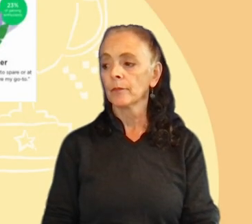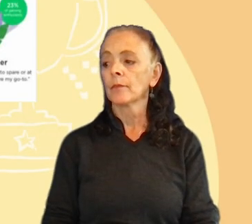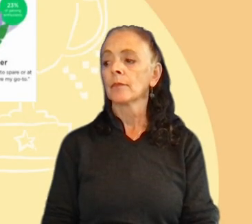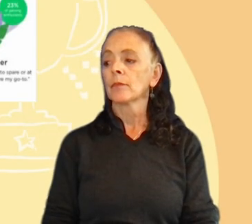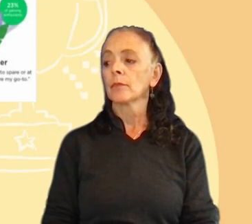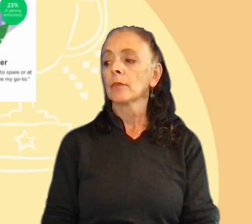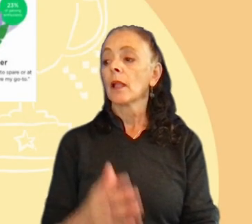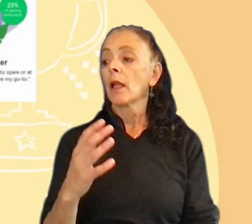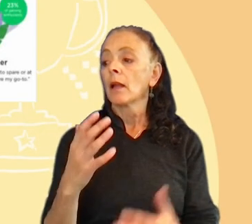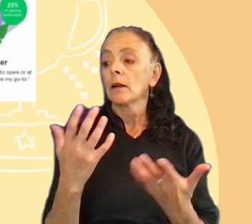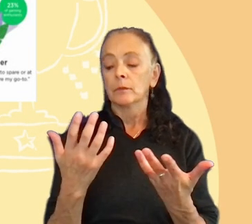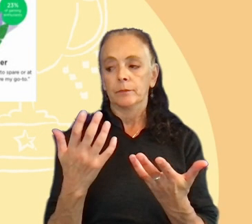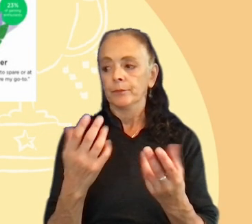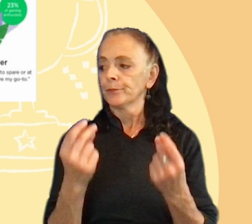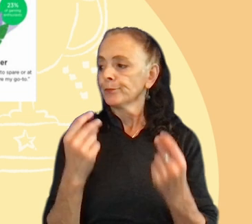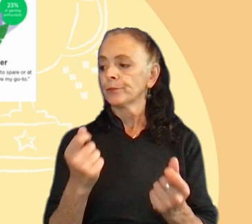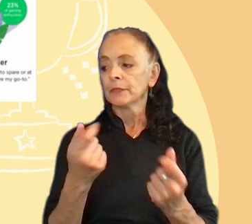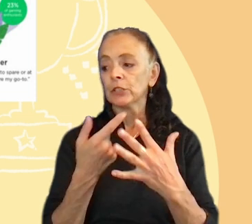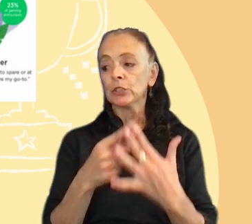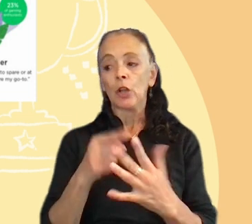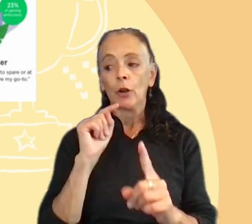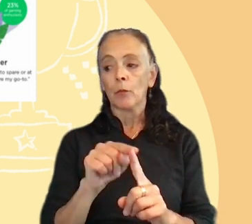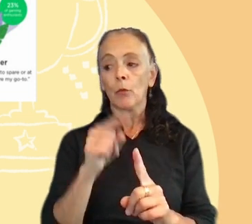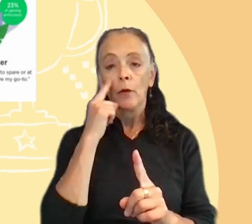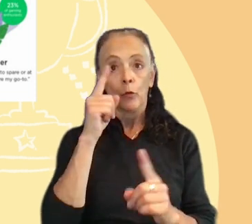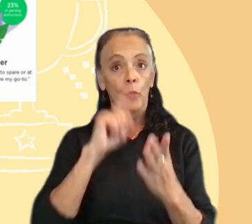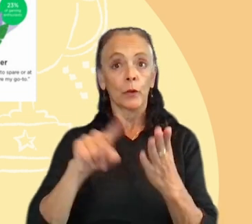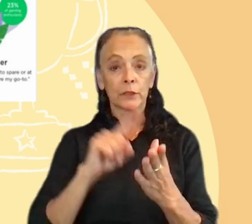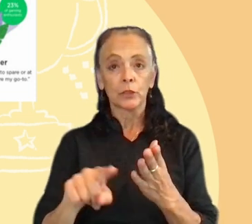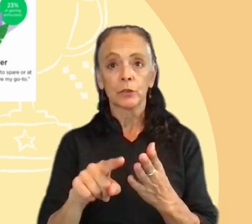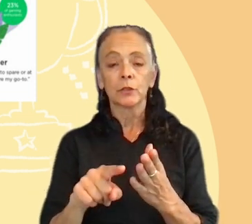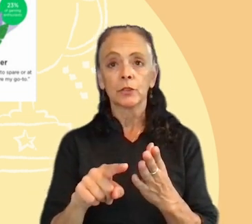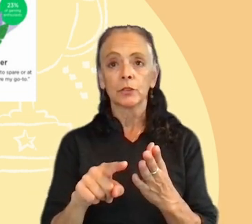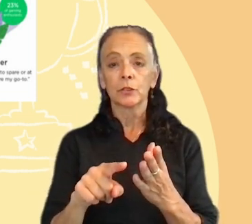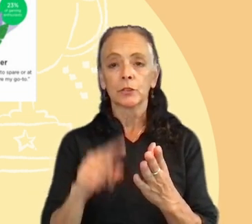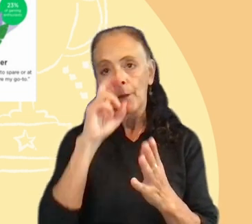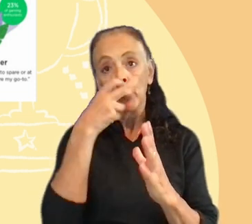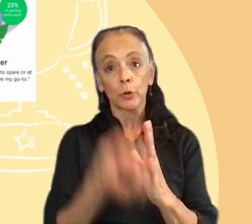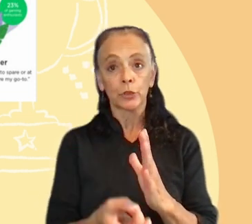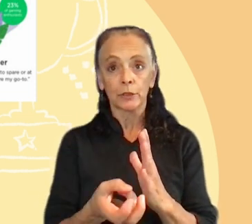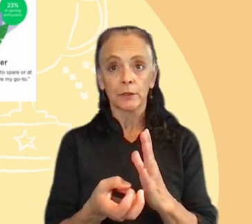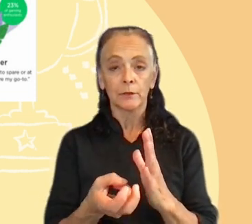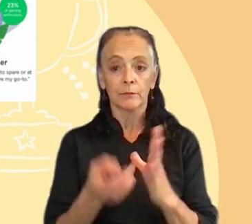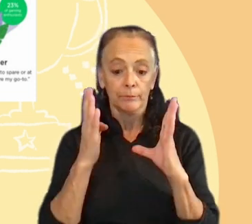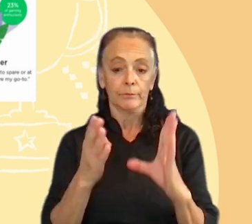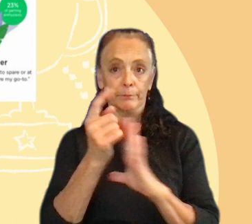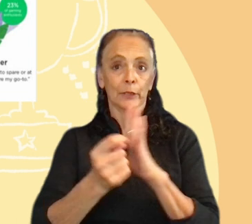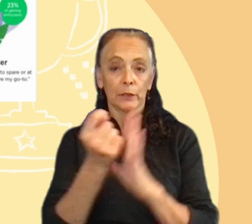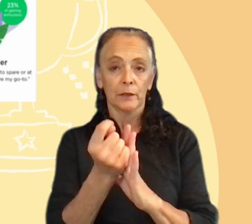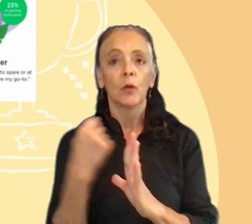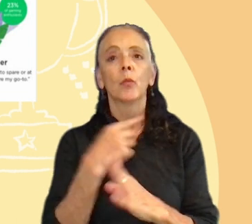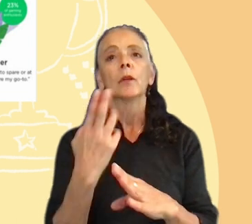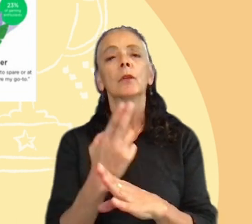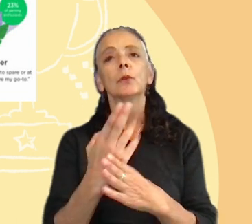Right at the starting point for the research, in the immersion stage, we also used